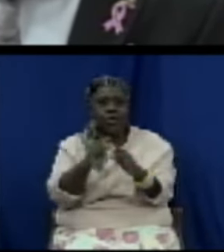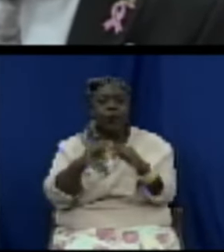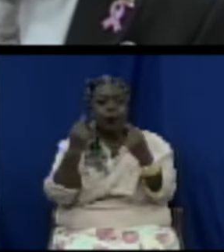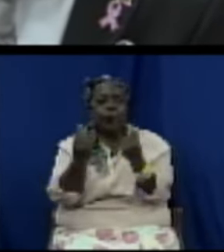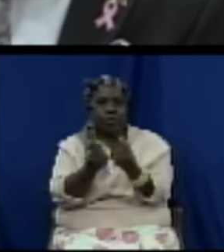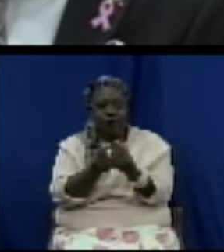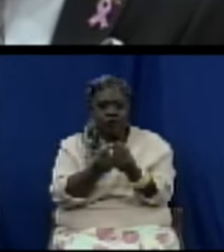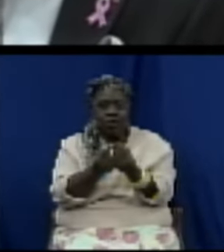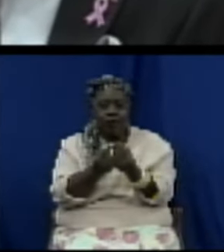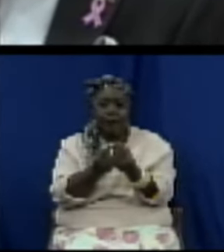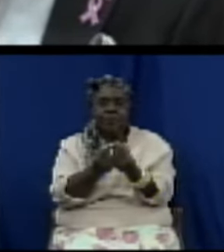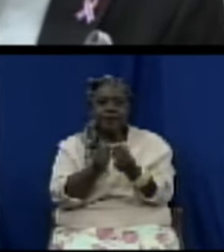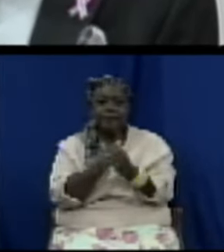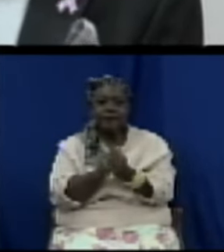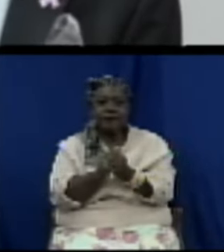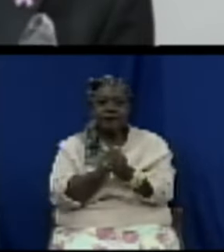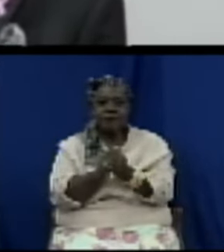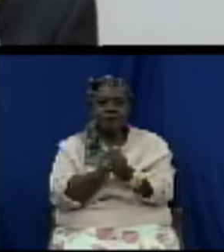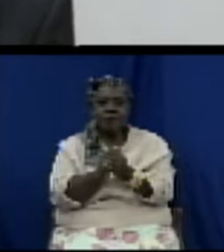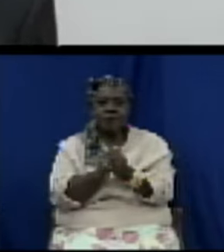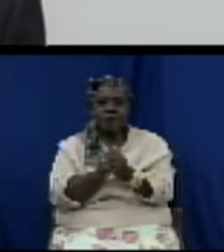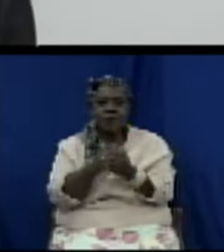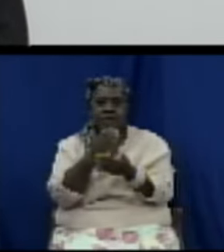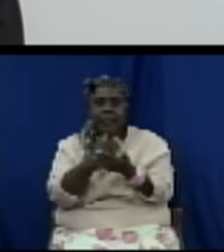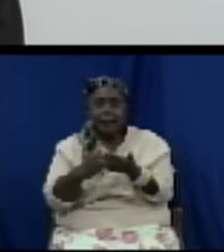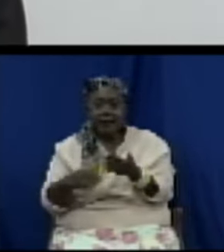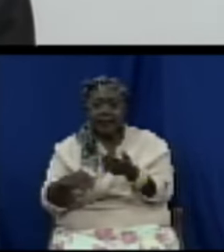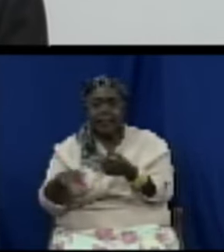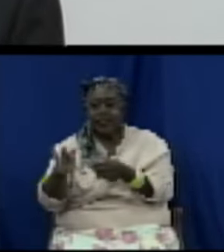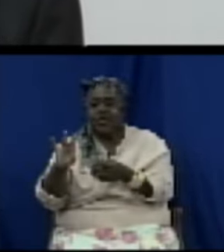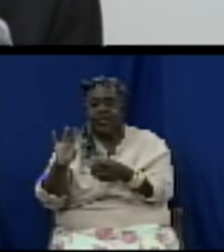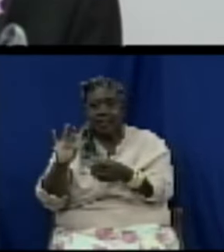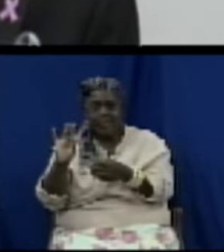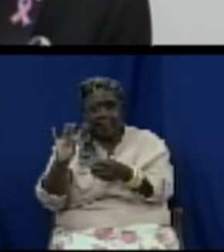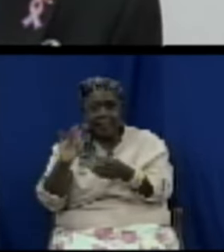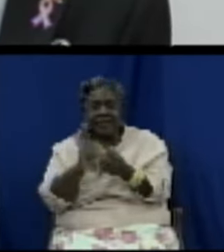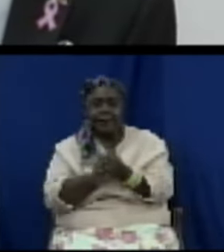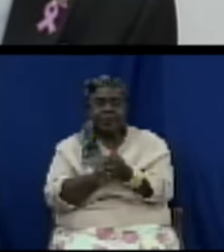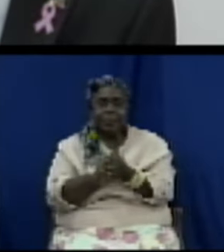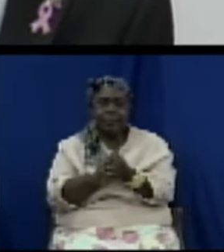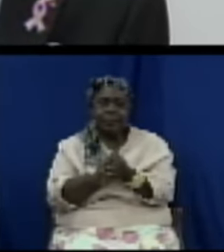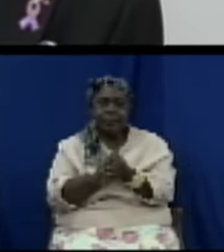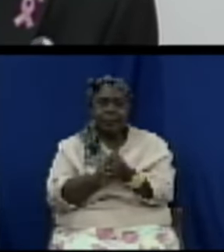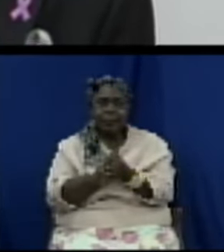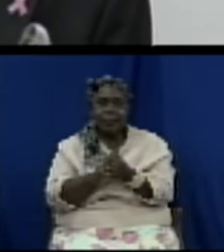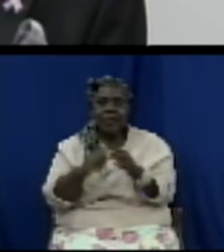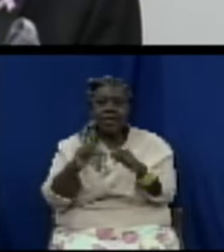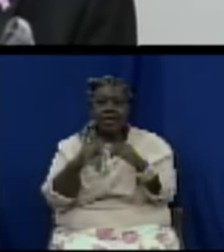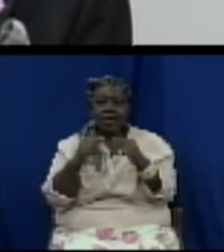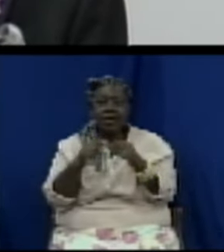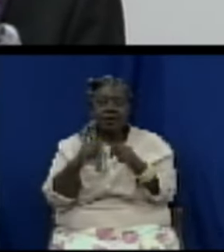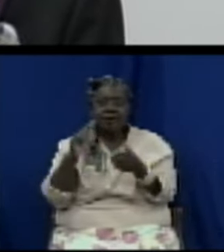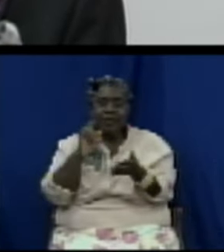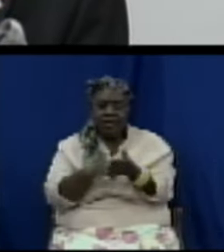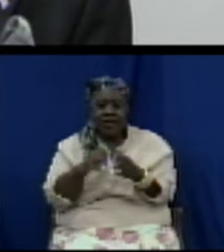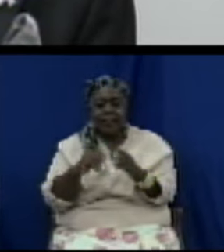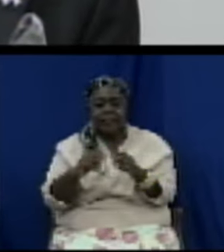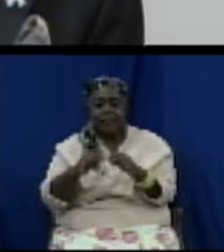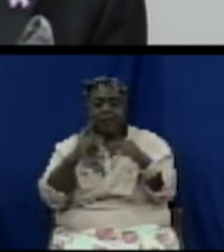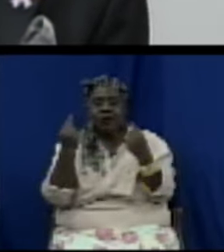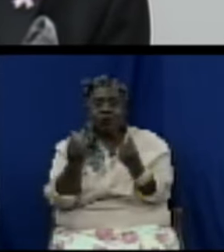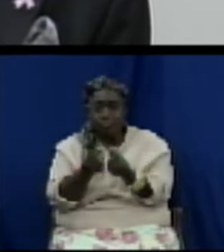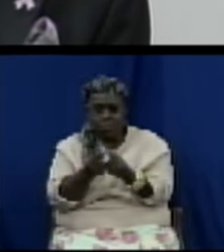functions of the board section eight right so the consumer protection board will be established